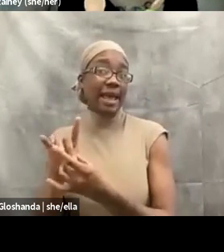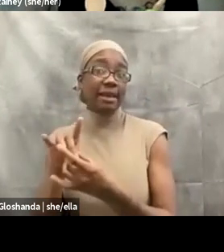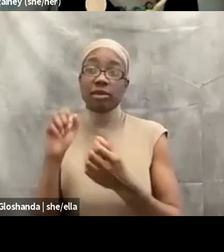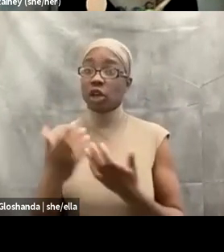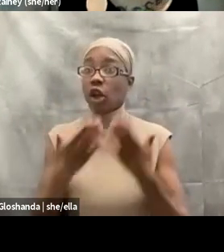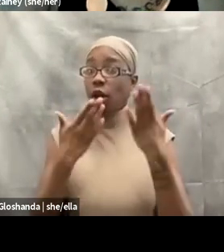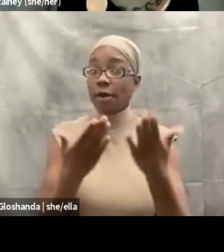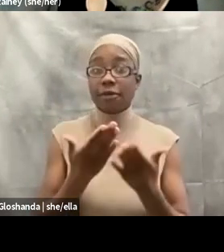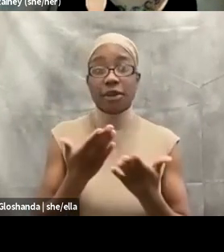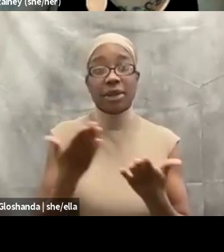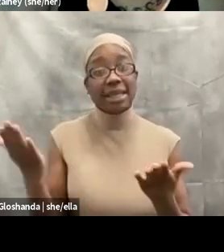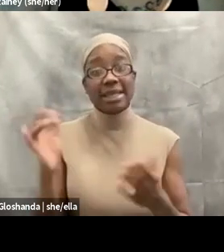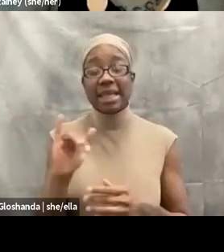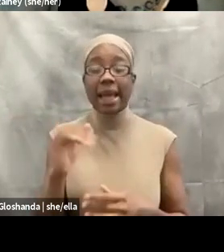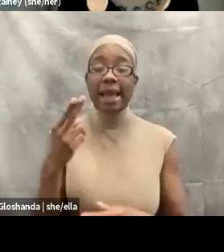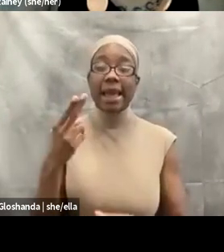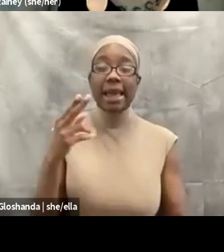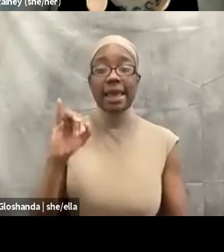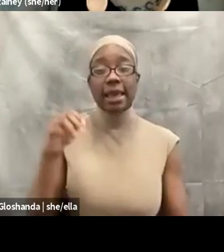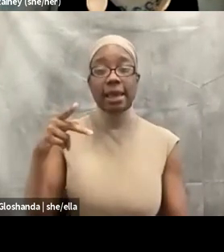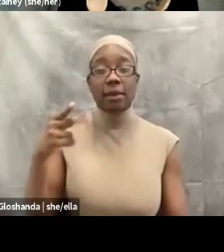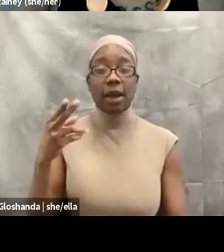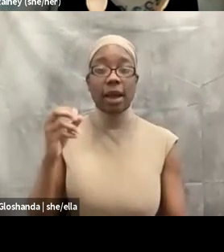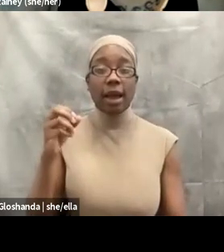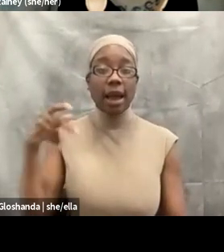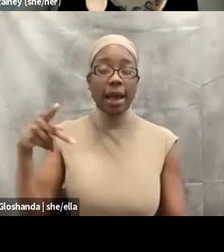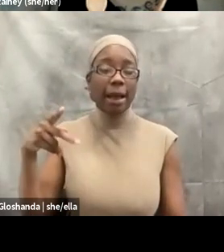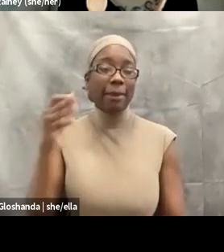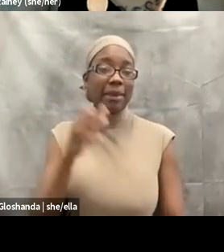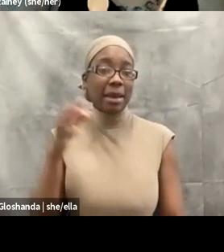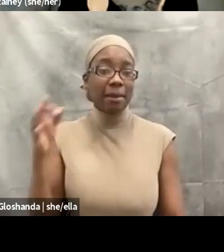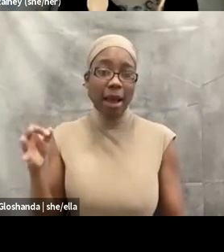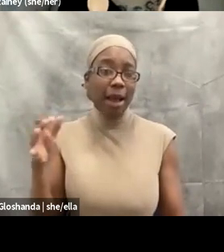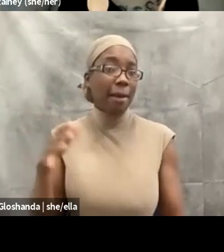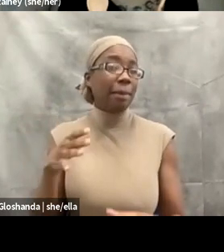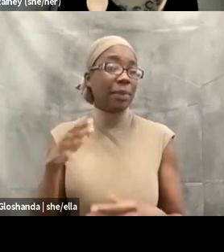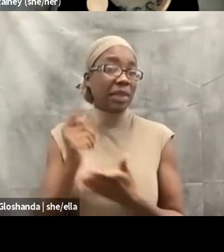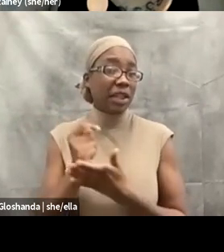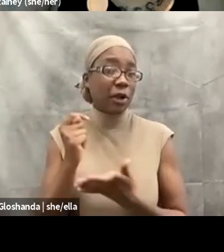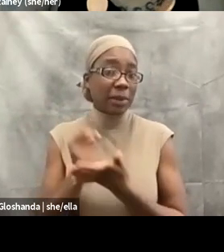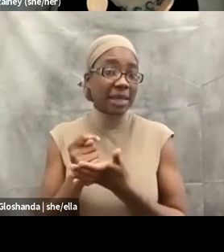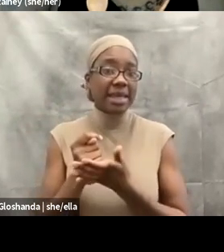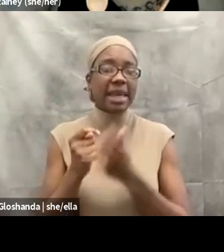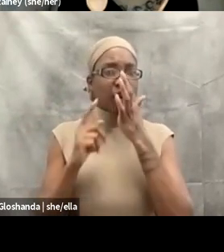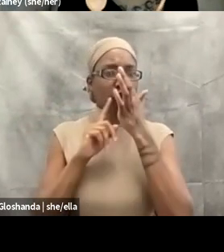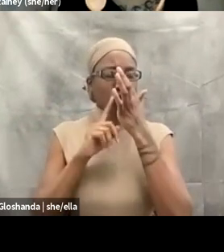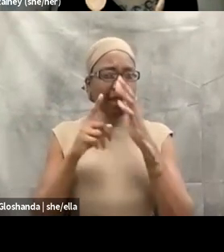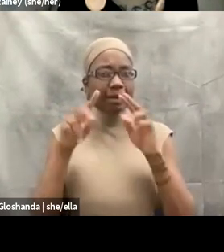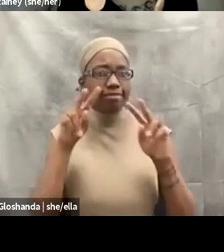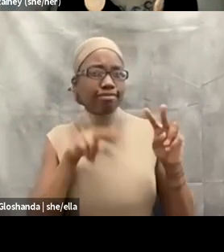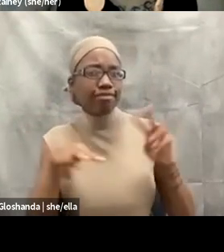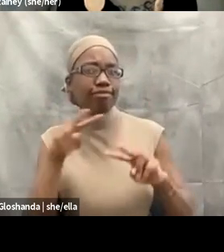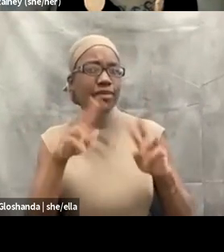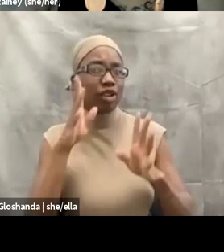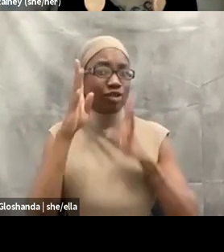a creative arts form of therapy, really looking at narrative, looking at that, um, the, the stories that people have, but that's not